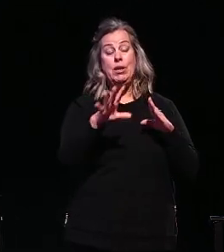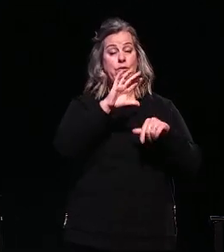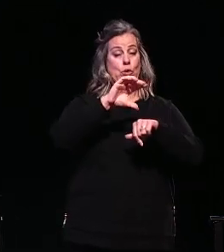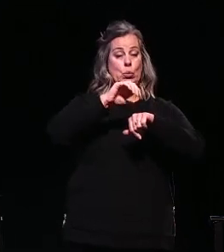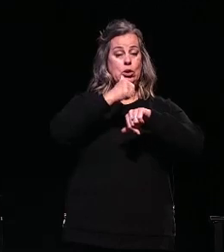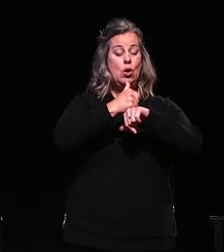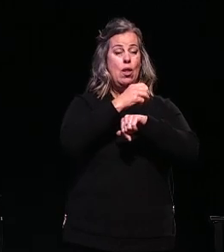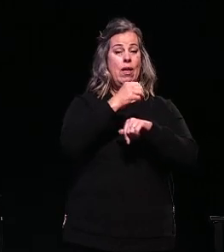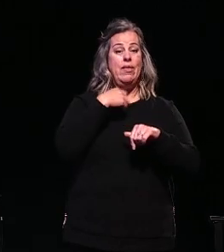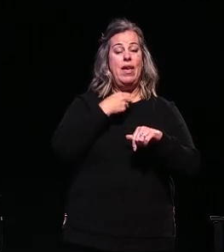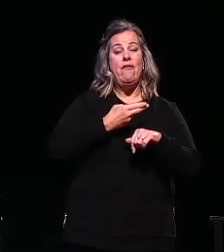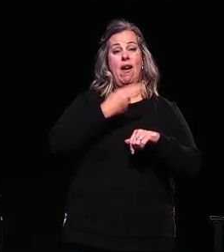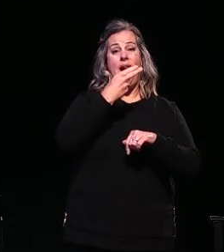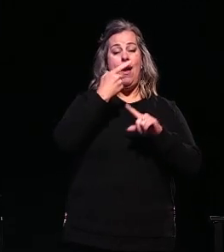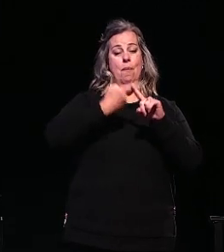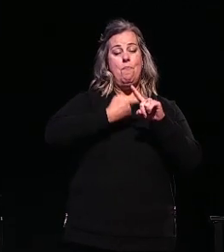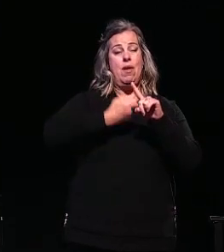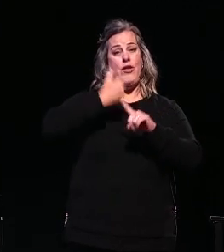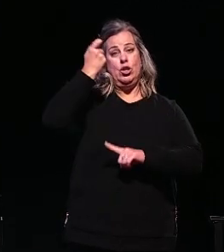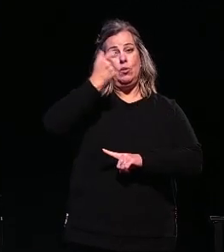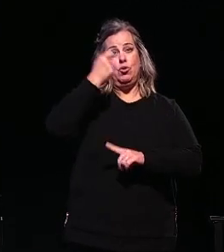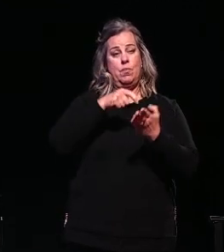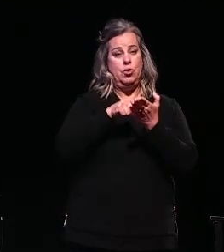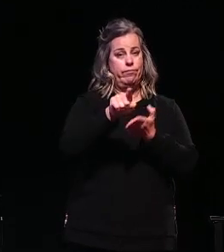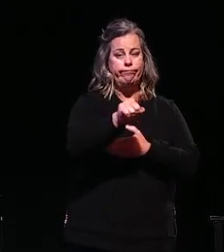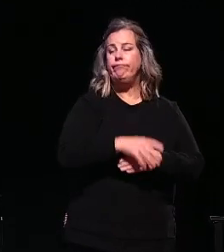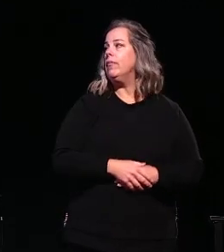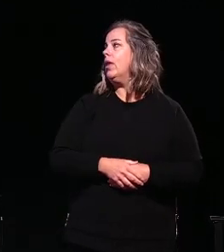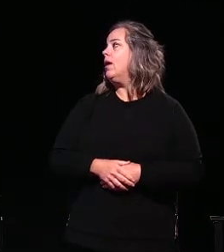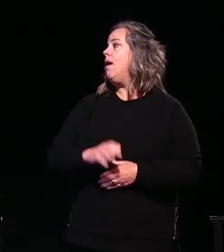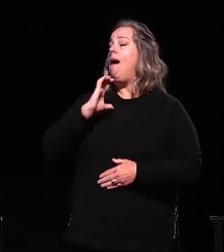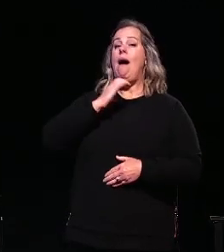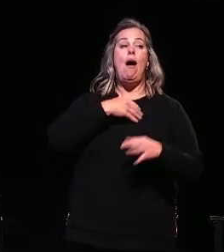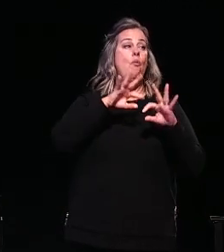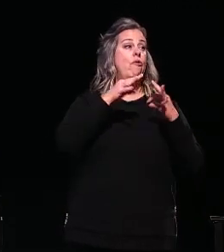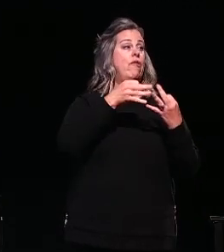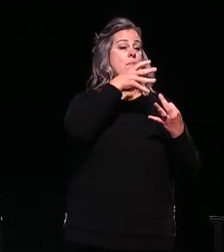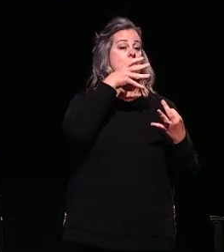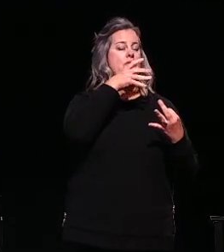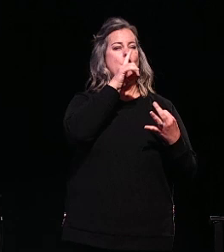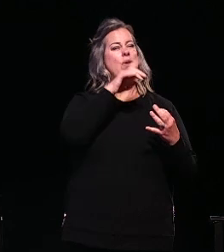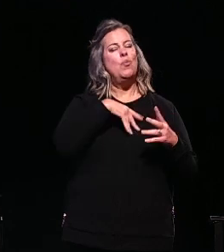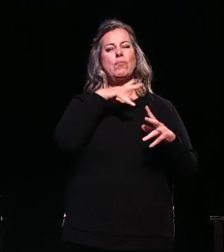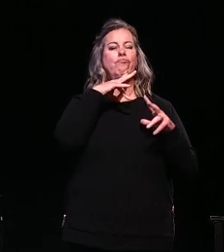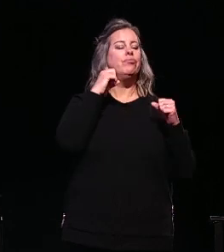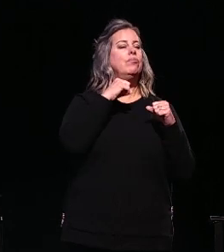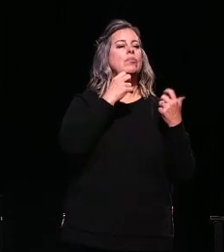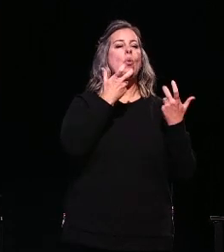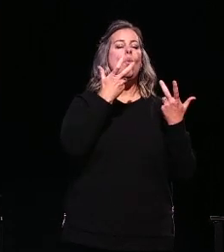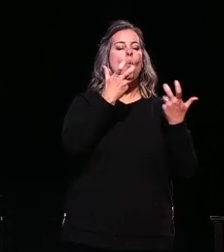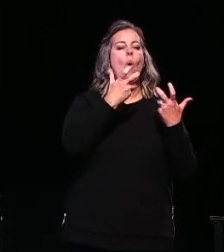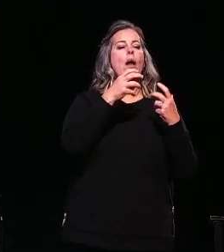and they have a high monthly subscription rate. Just like on our family farm other farmers are fed up with these tools and desperately